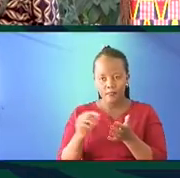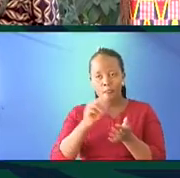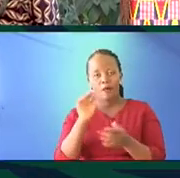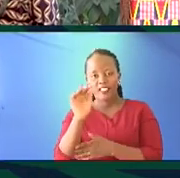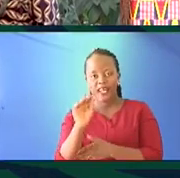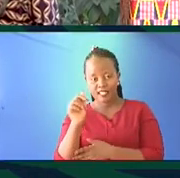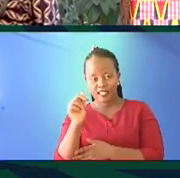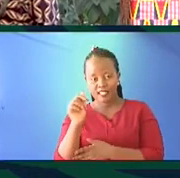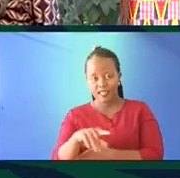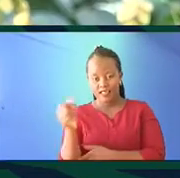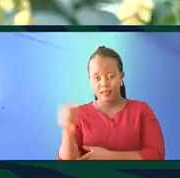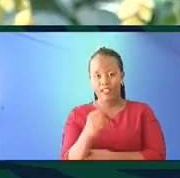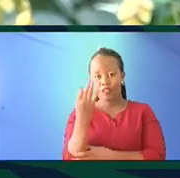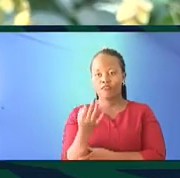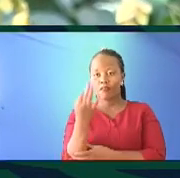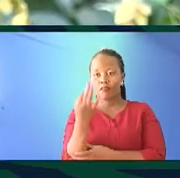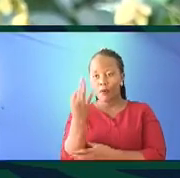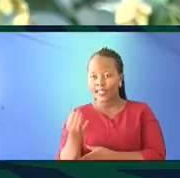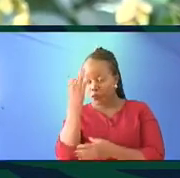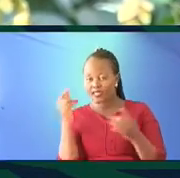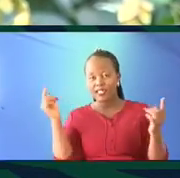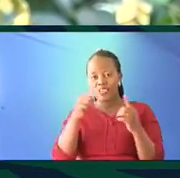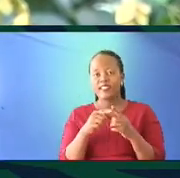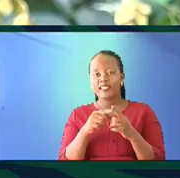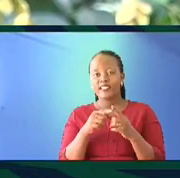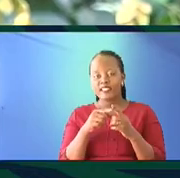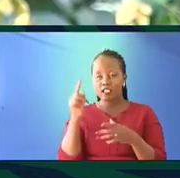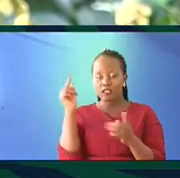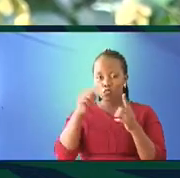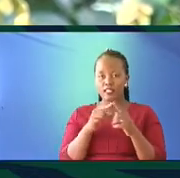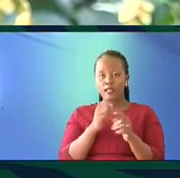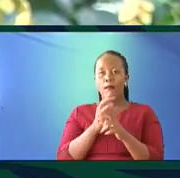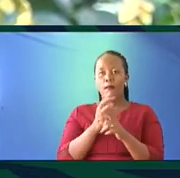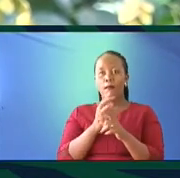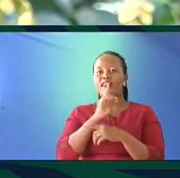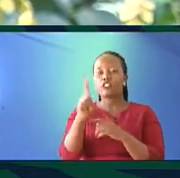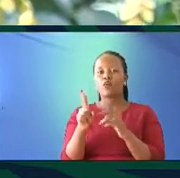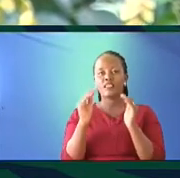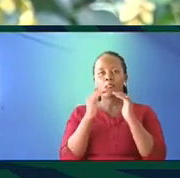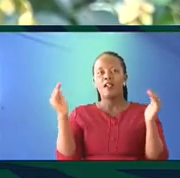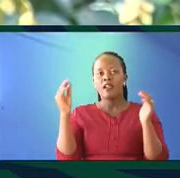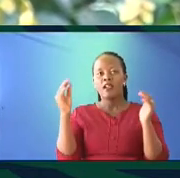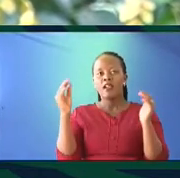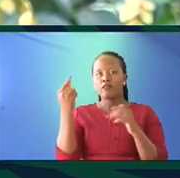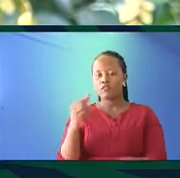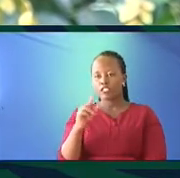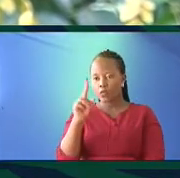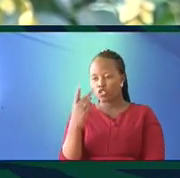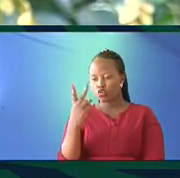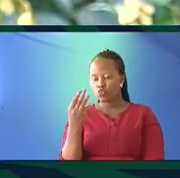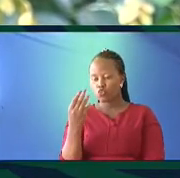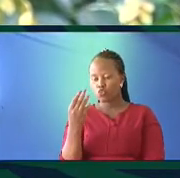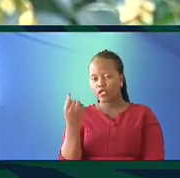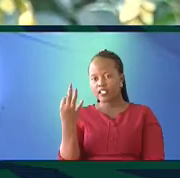within this month of March, because it is geared towards ensuring that the levels of grade one, two, three,